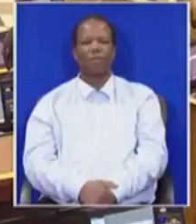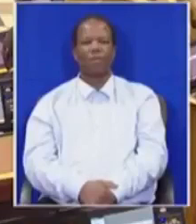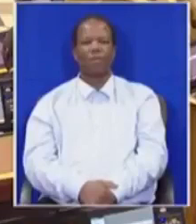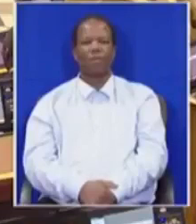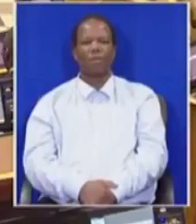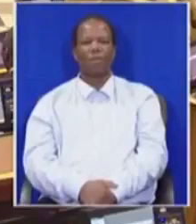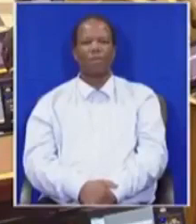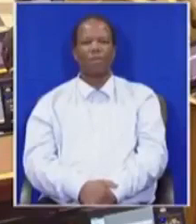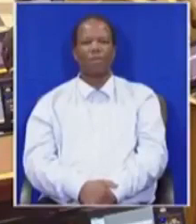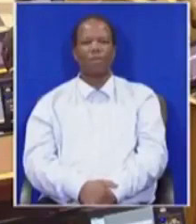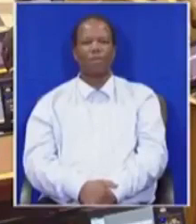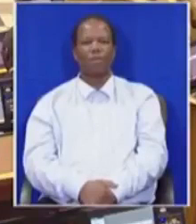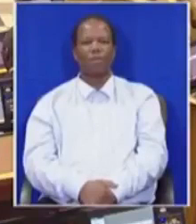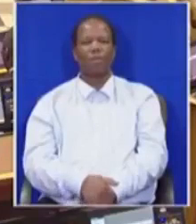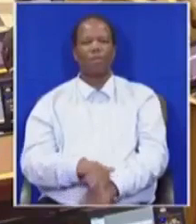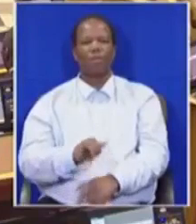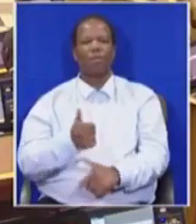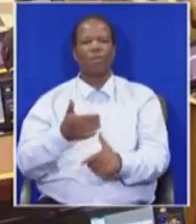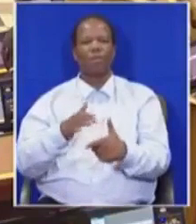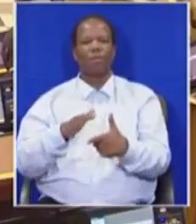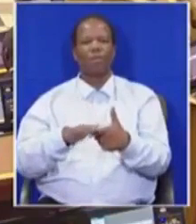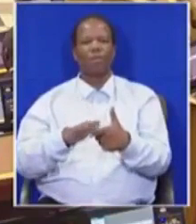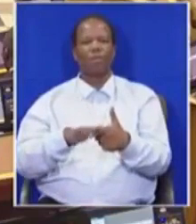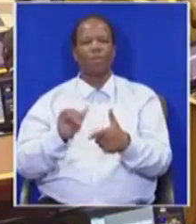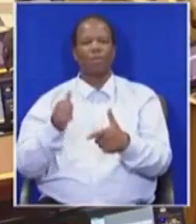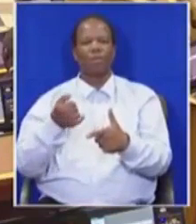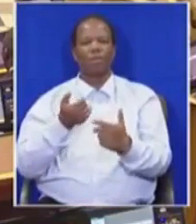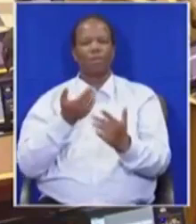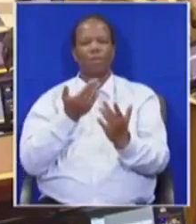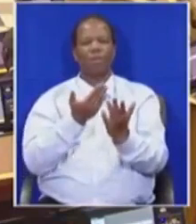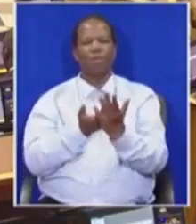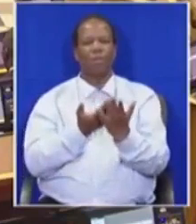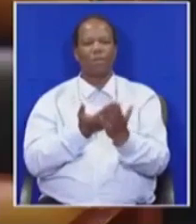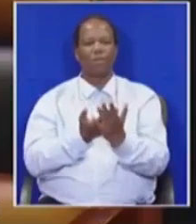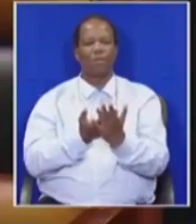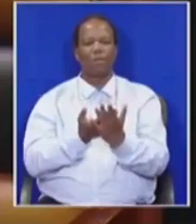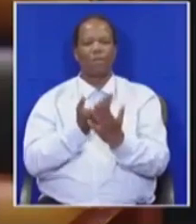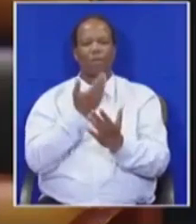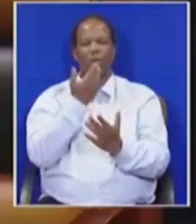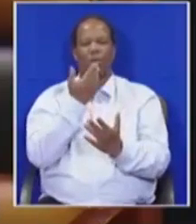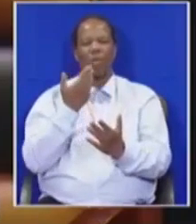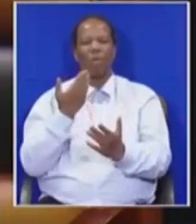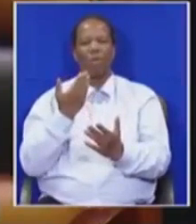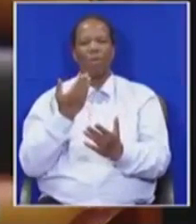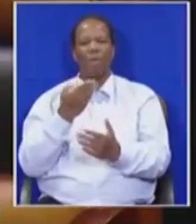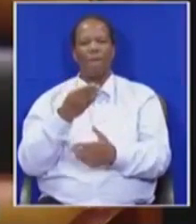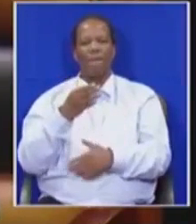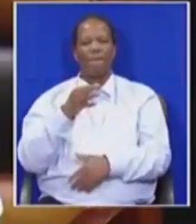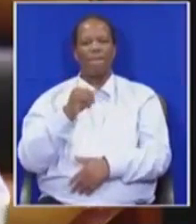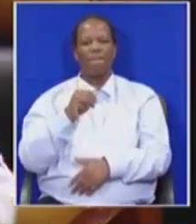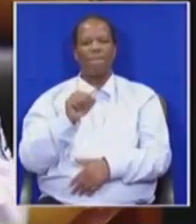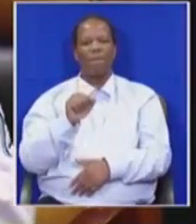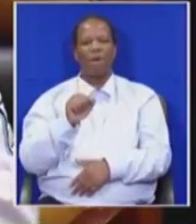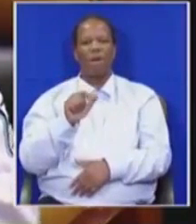The next item is a motion in the name of the Honorable J.S. Malema.